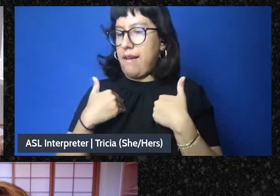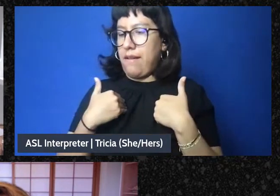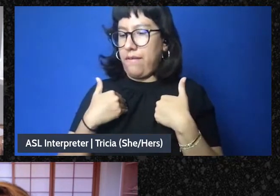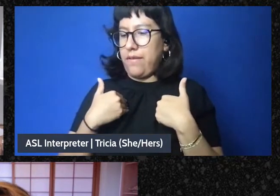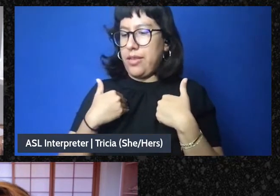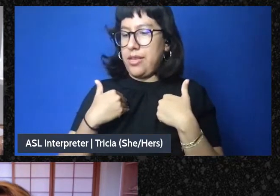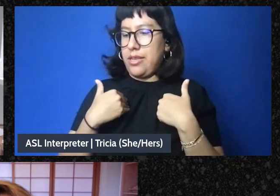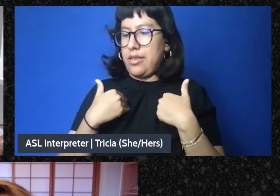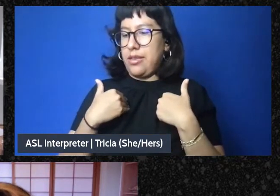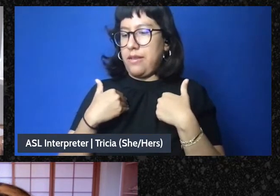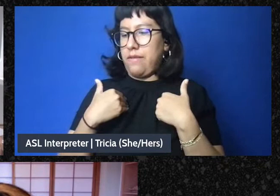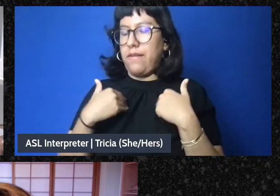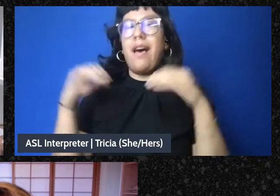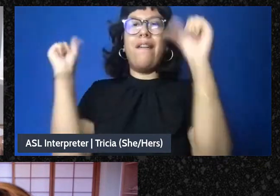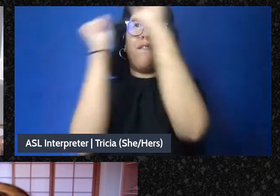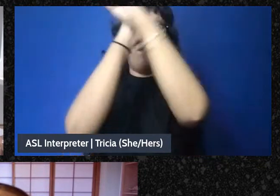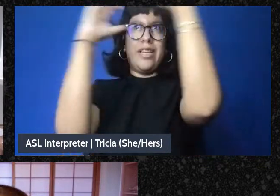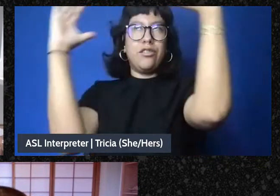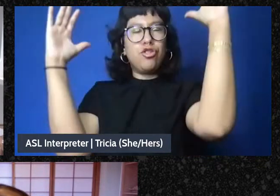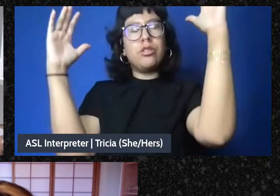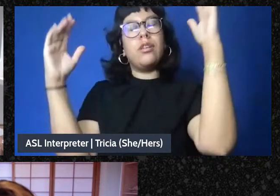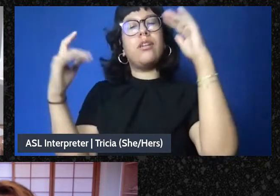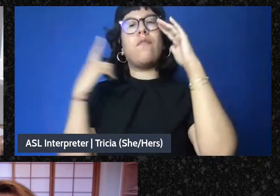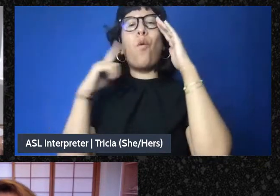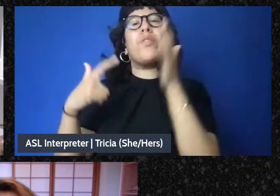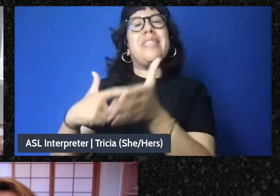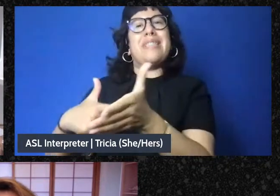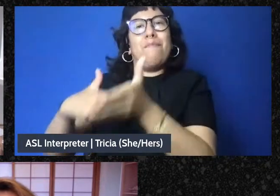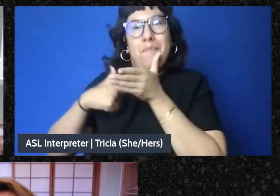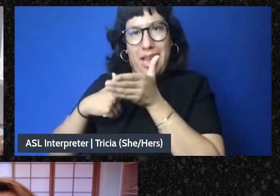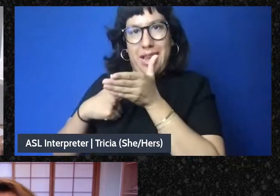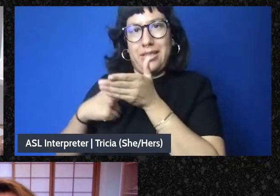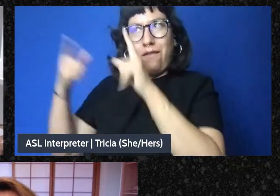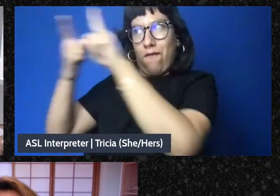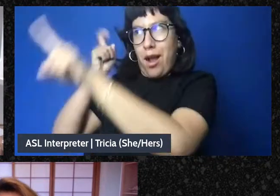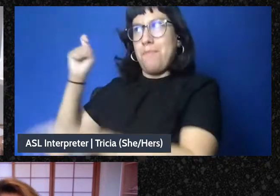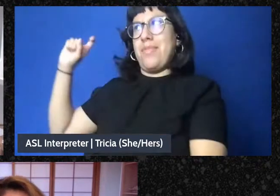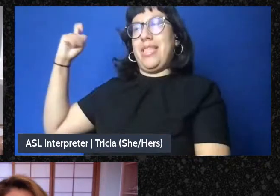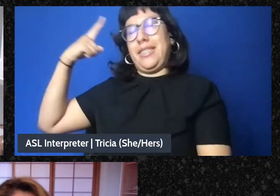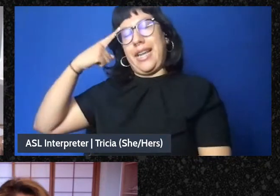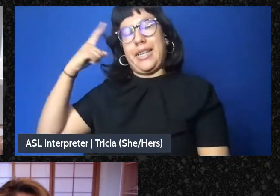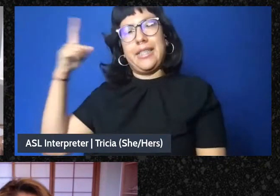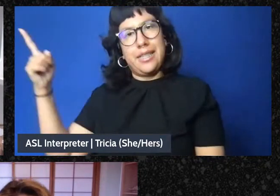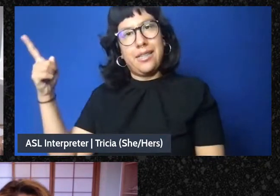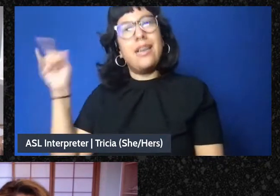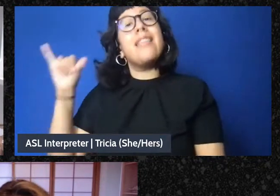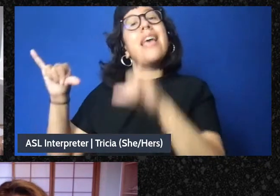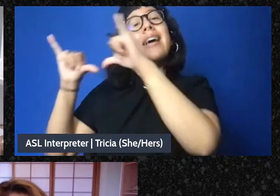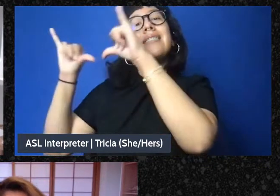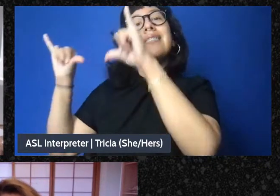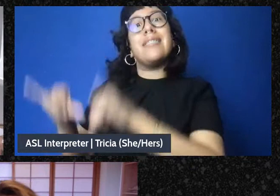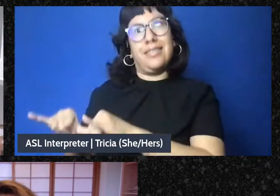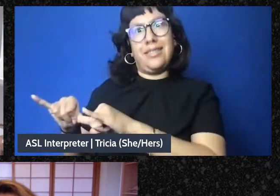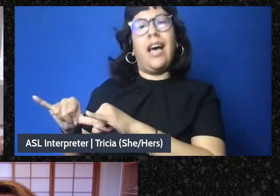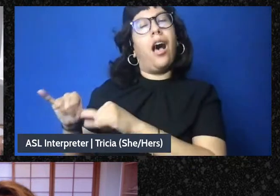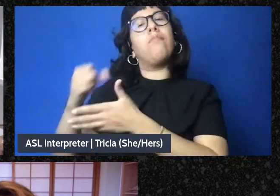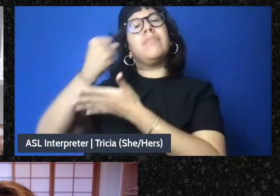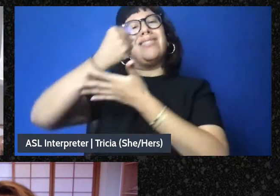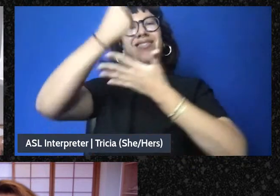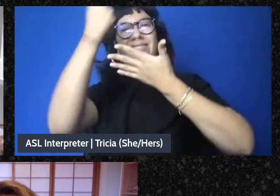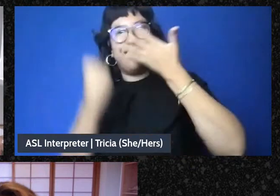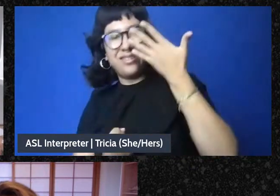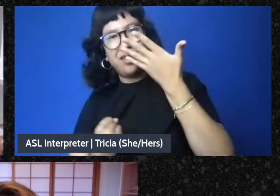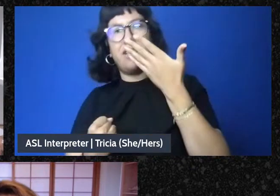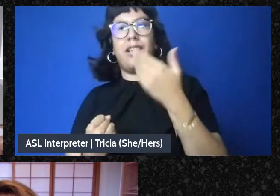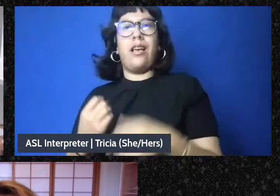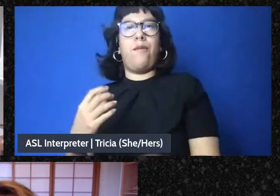for the demands of the state that, that systematically decentralize and empower